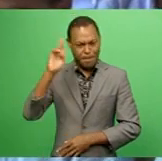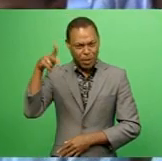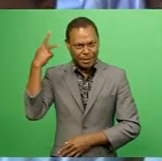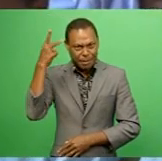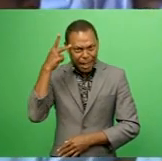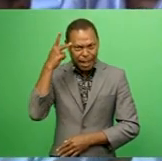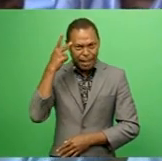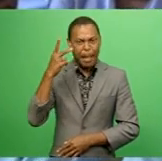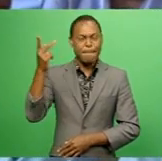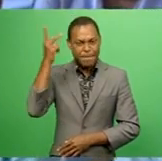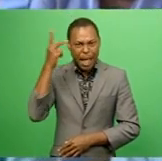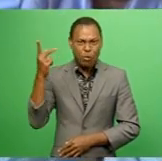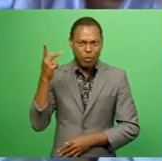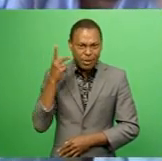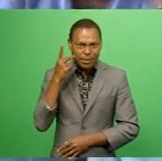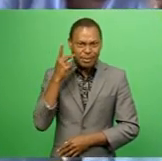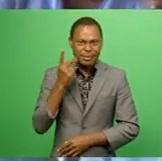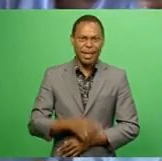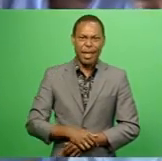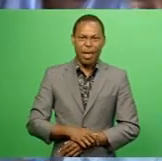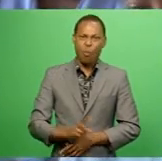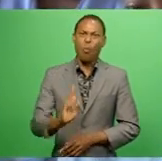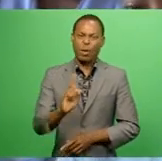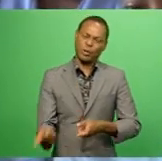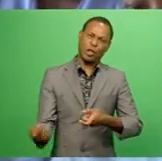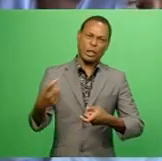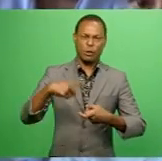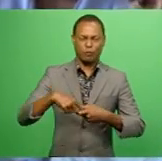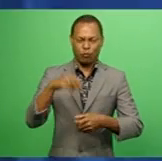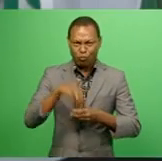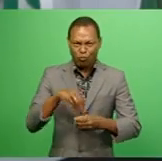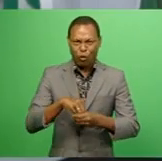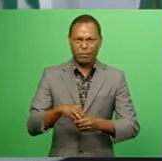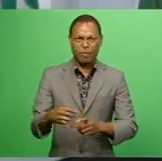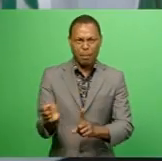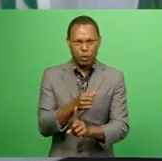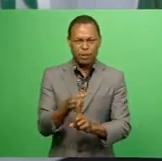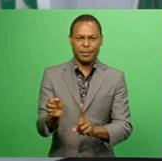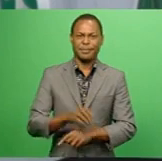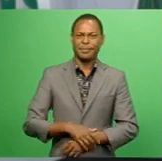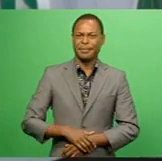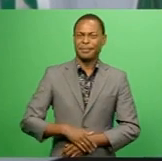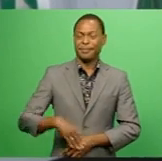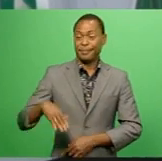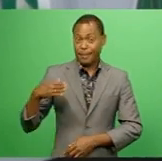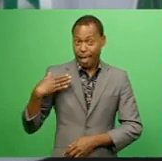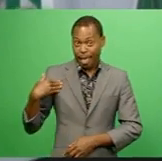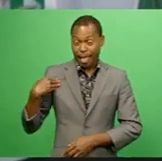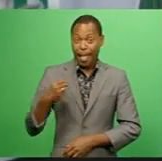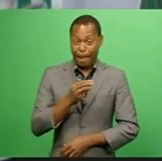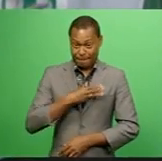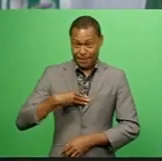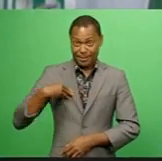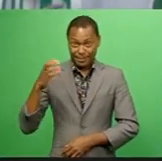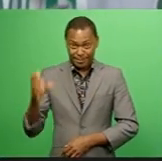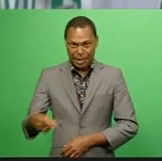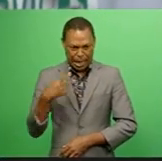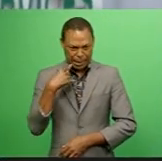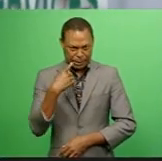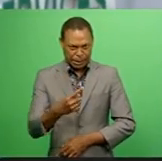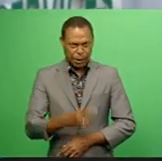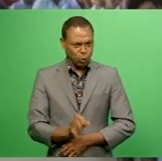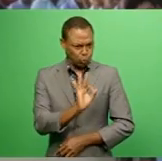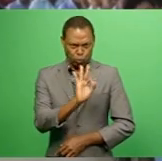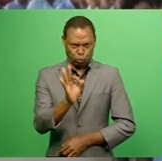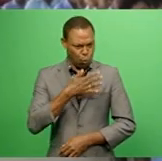wasting your parents' time by engaging in this kind of things. Health Minister Dr. Efraimi Wangainambete says they don't